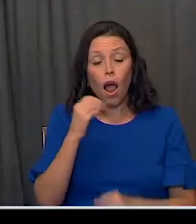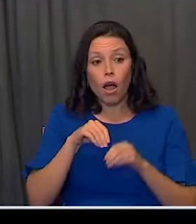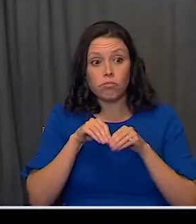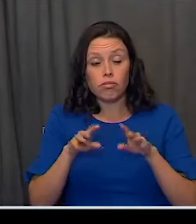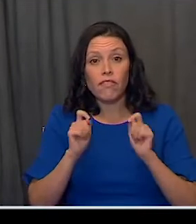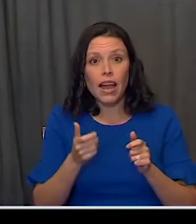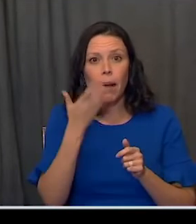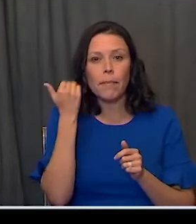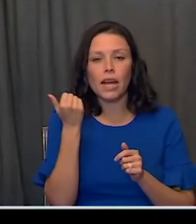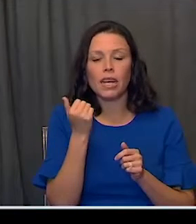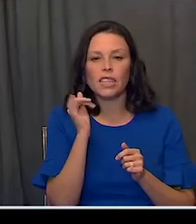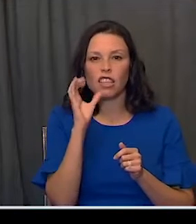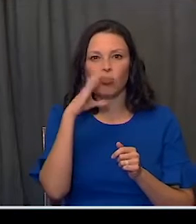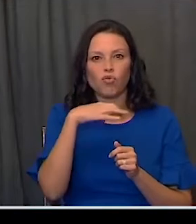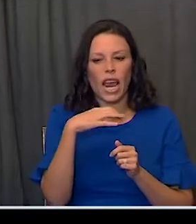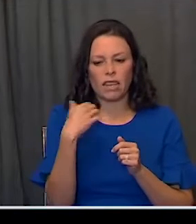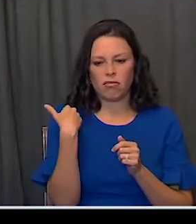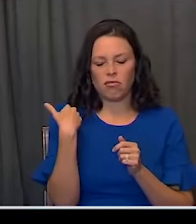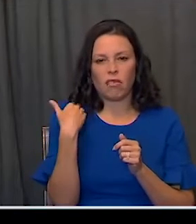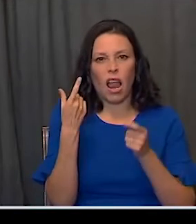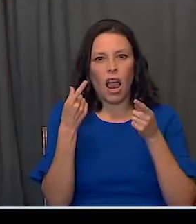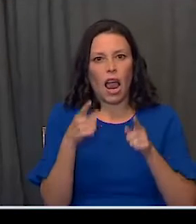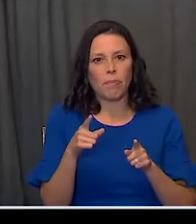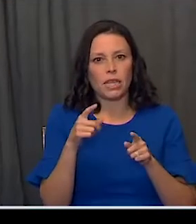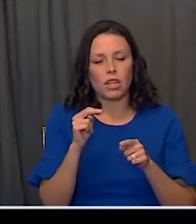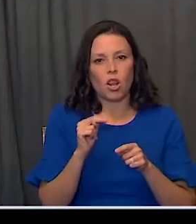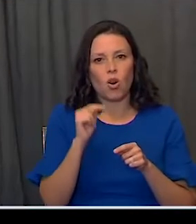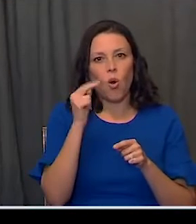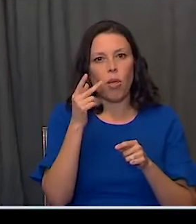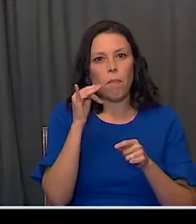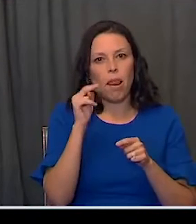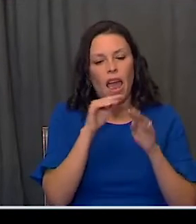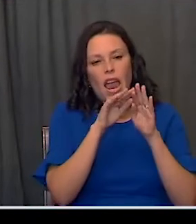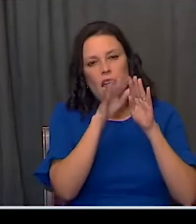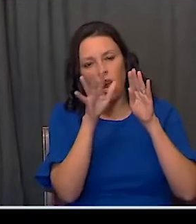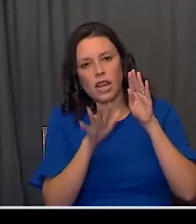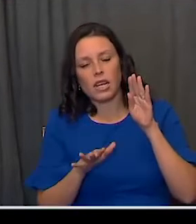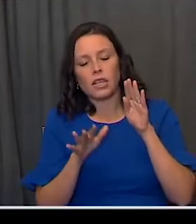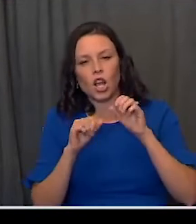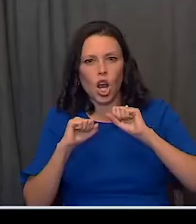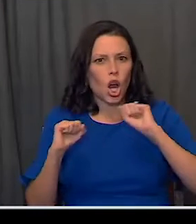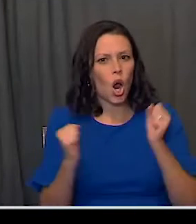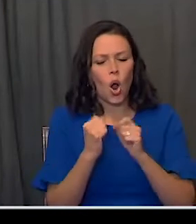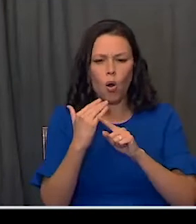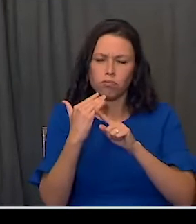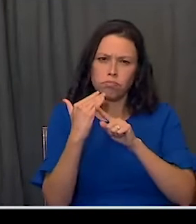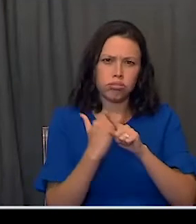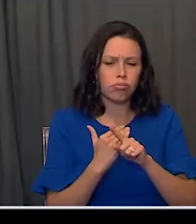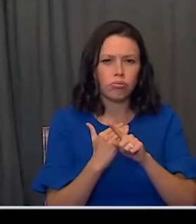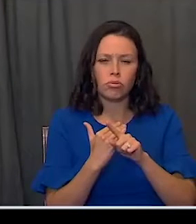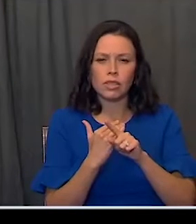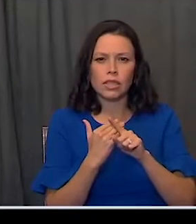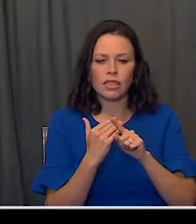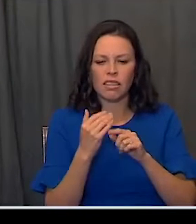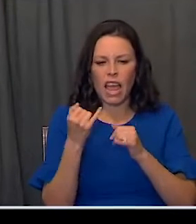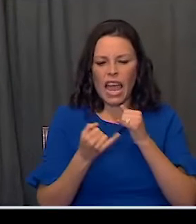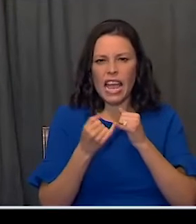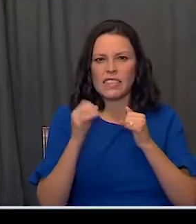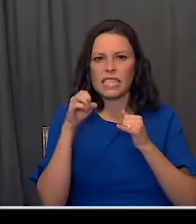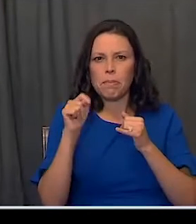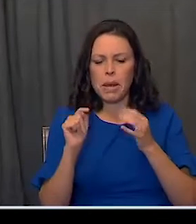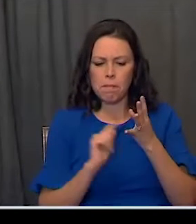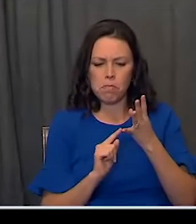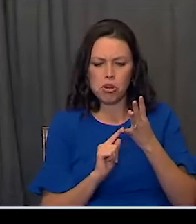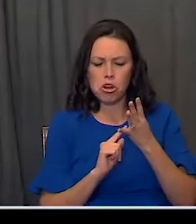unusual cold snap that began in the northern plains and went down through the heartland. Where in the end of September, beginning